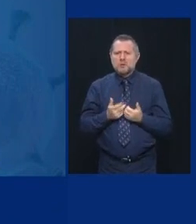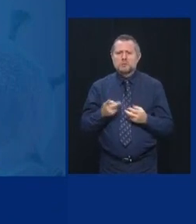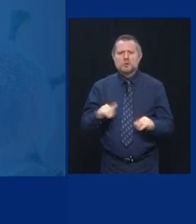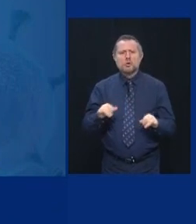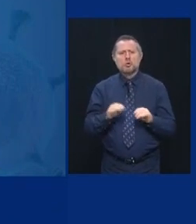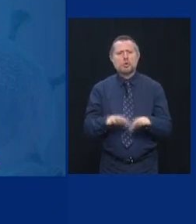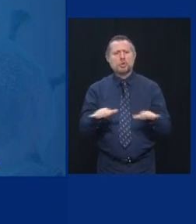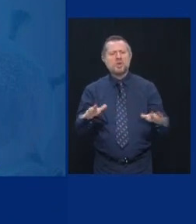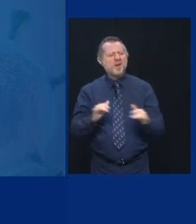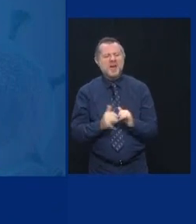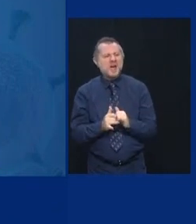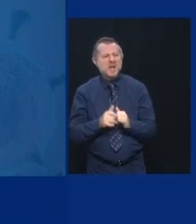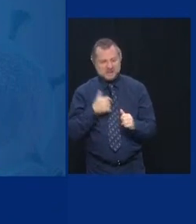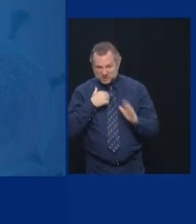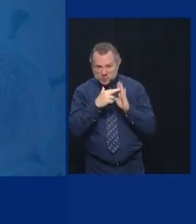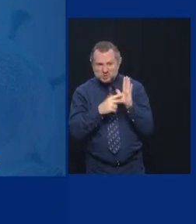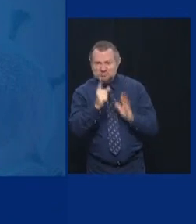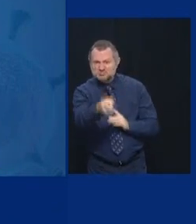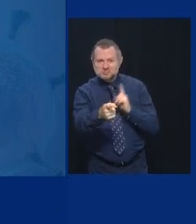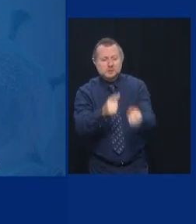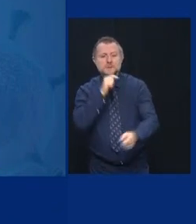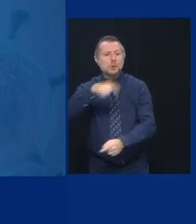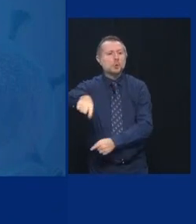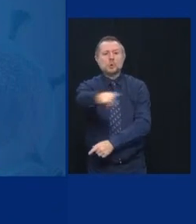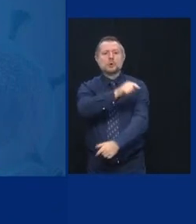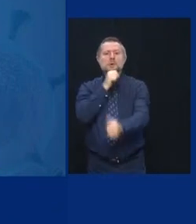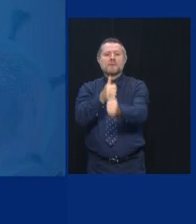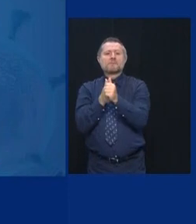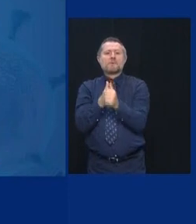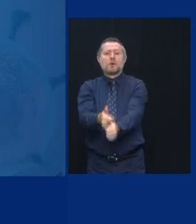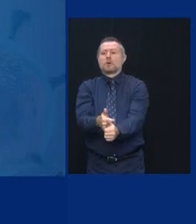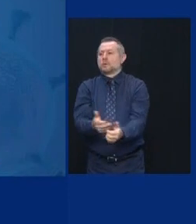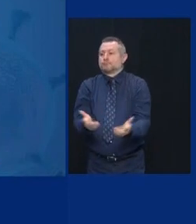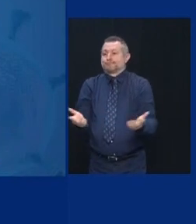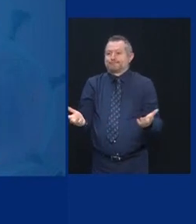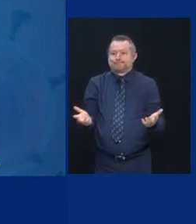Because people are not following the rules. That's why.